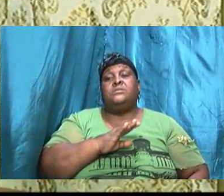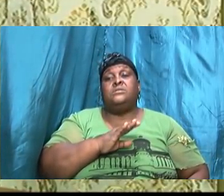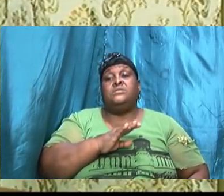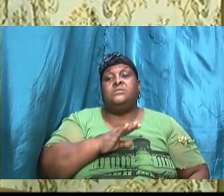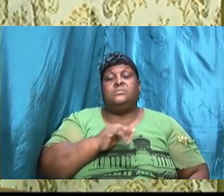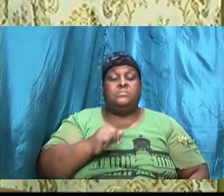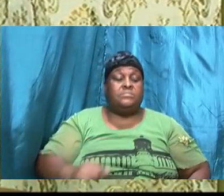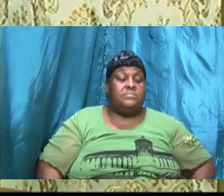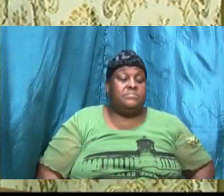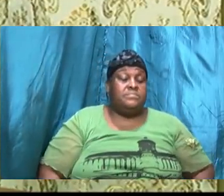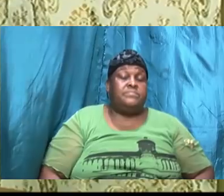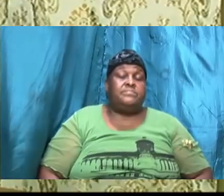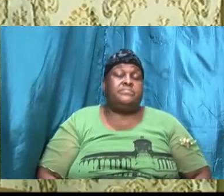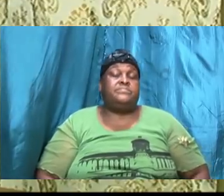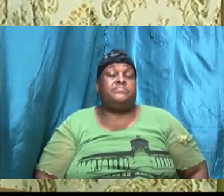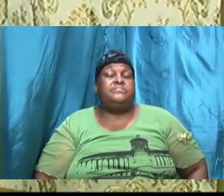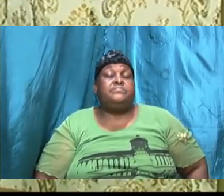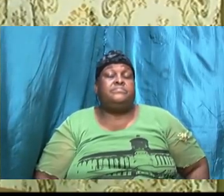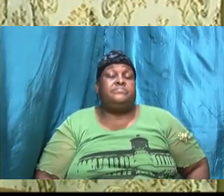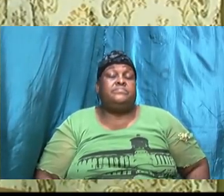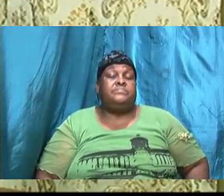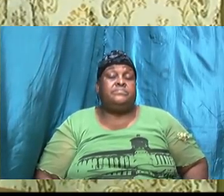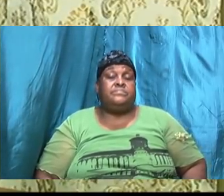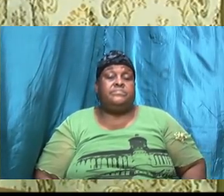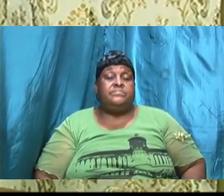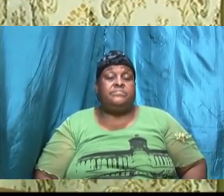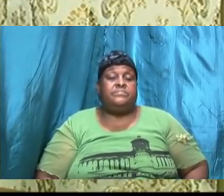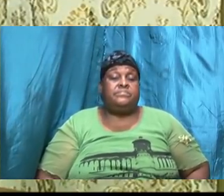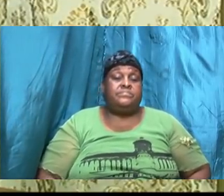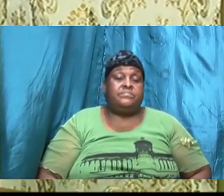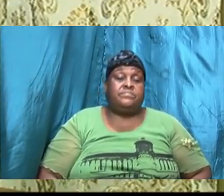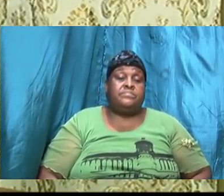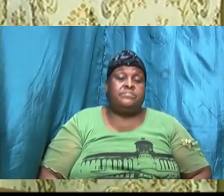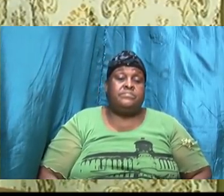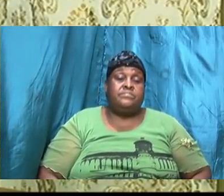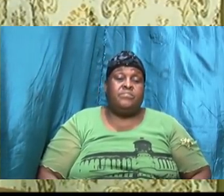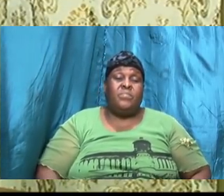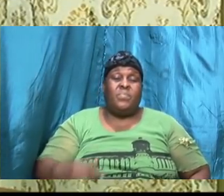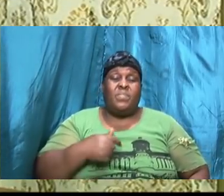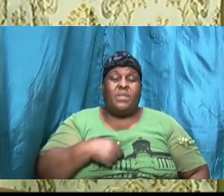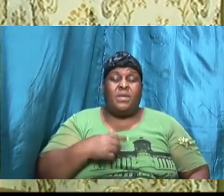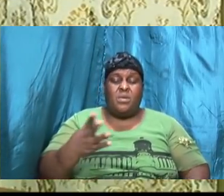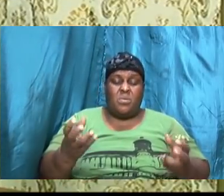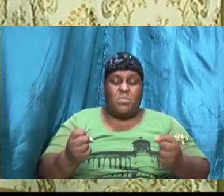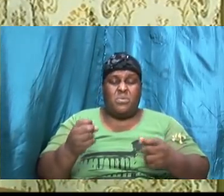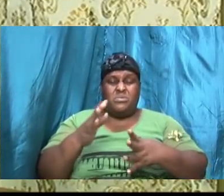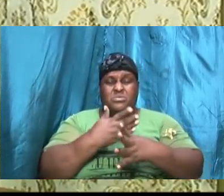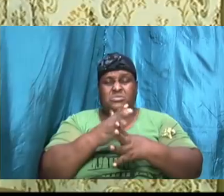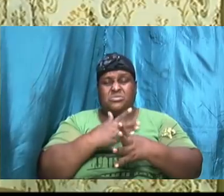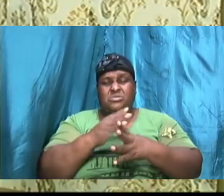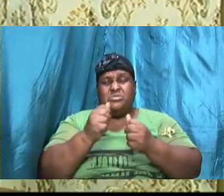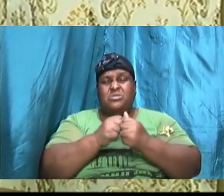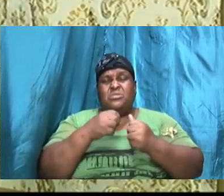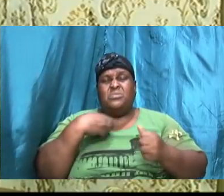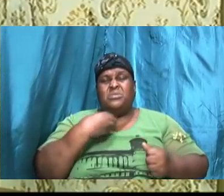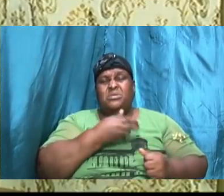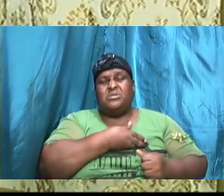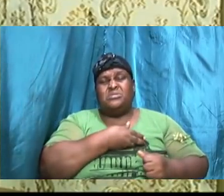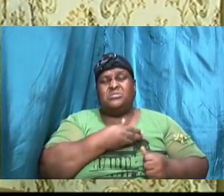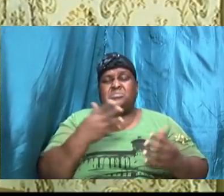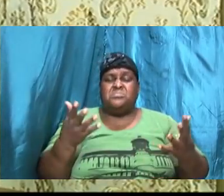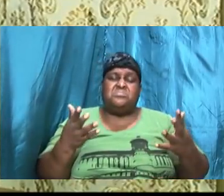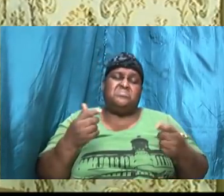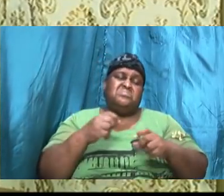thing that he is worried about, you know, and it's about being in the will of God. I would like to just share with us what is in my